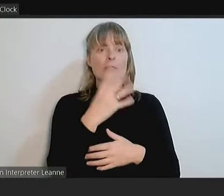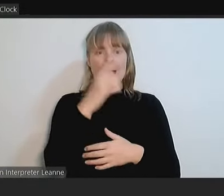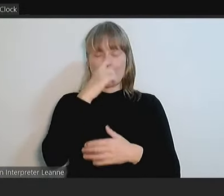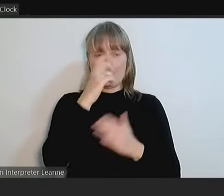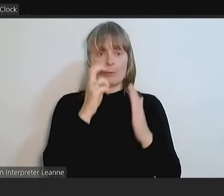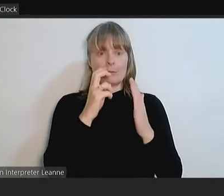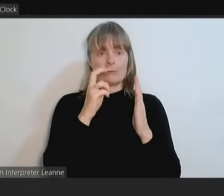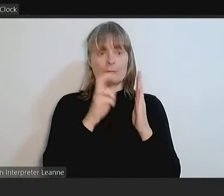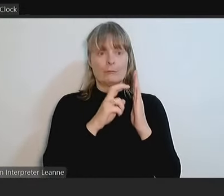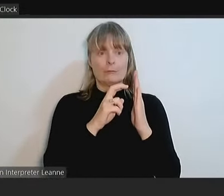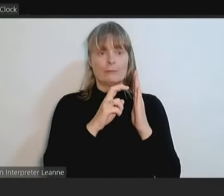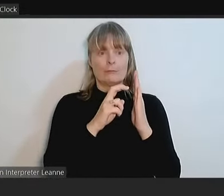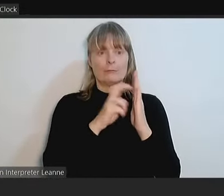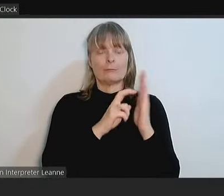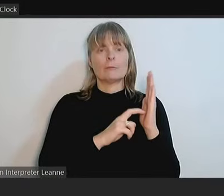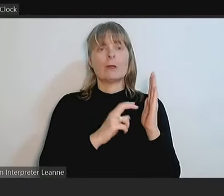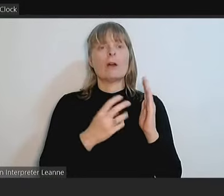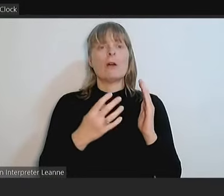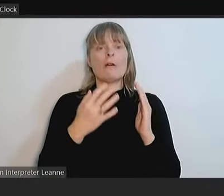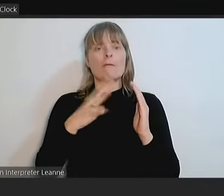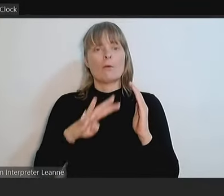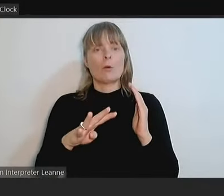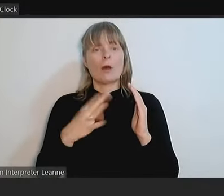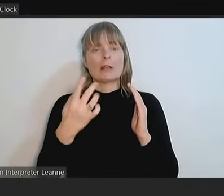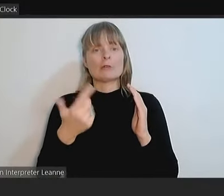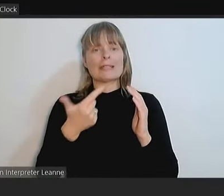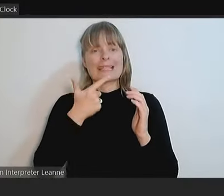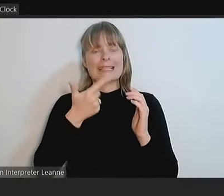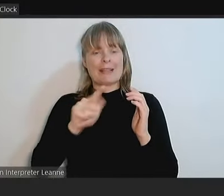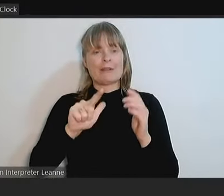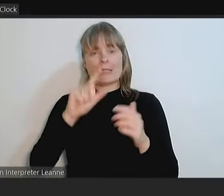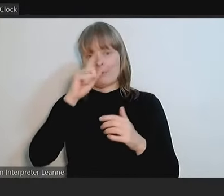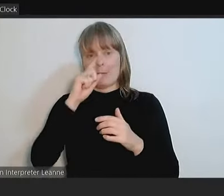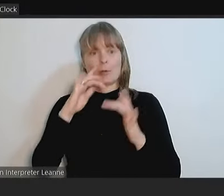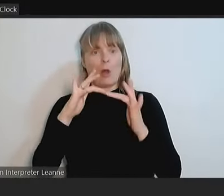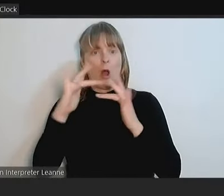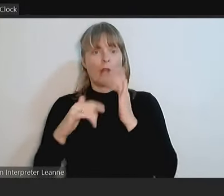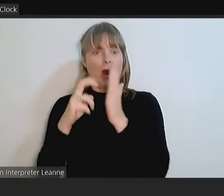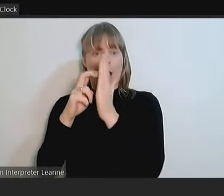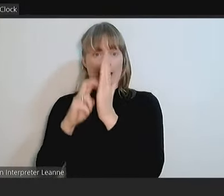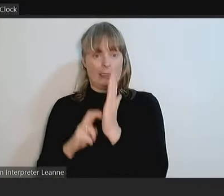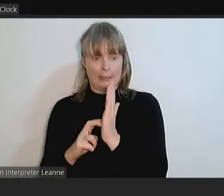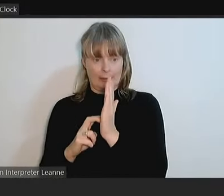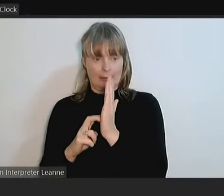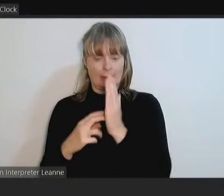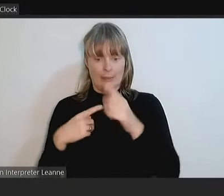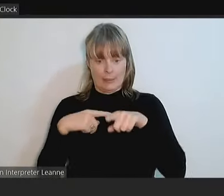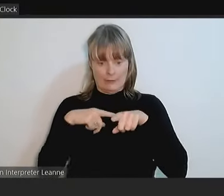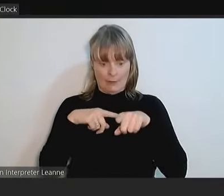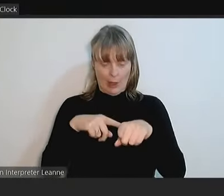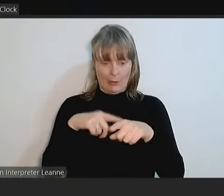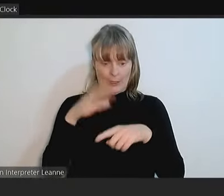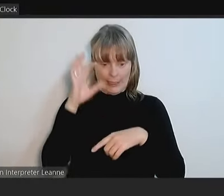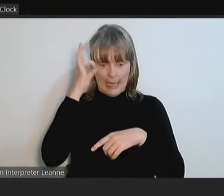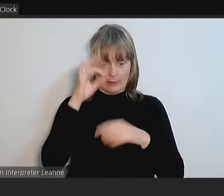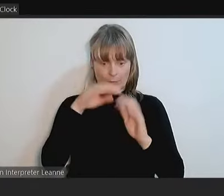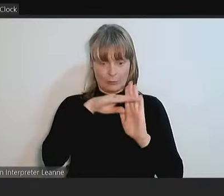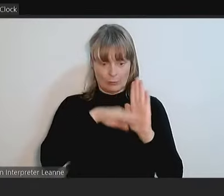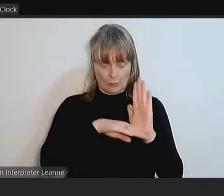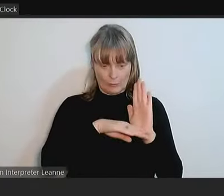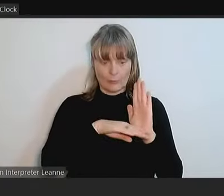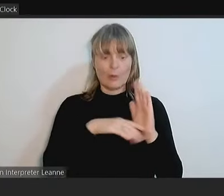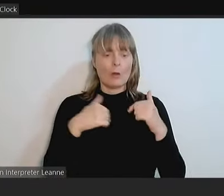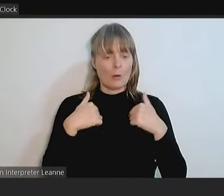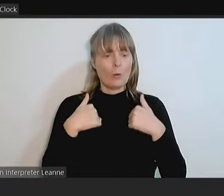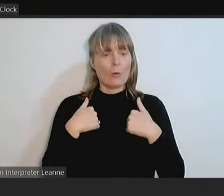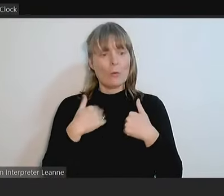474 people online and that complies with the council's governance rules stating, we hereby thank Darabin City Council